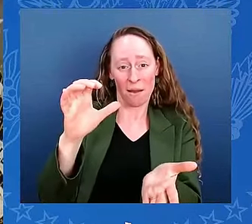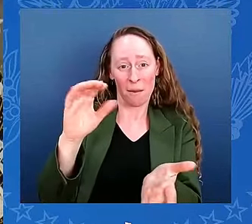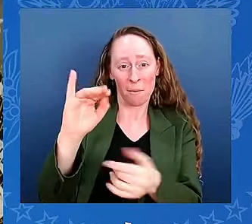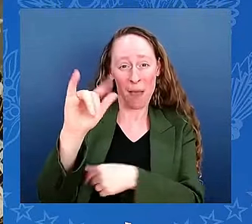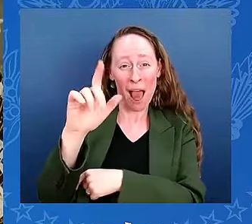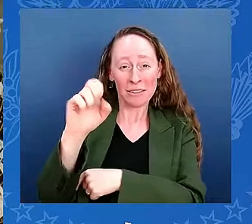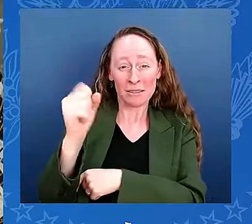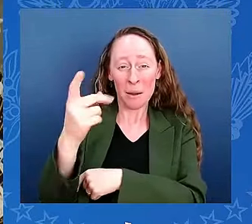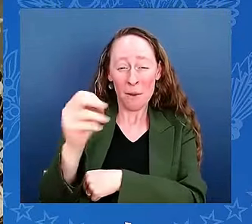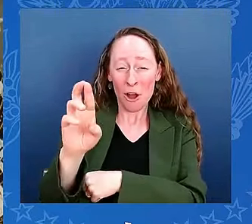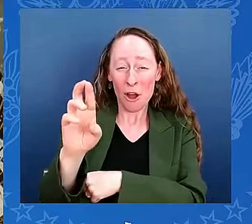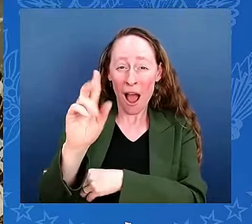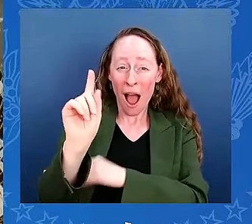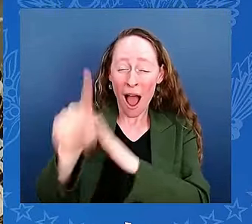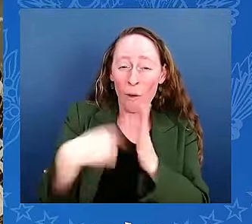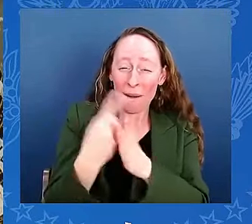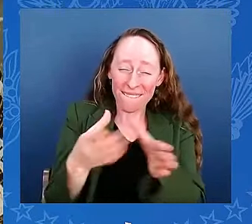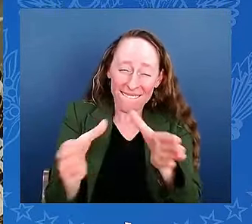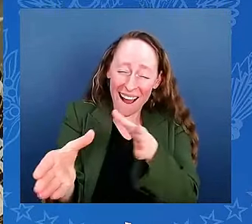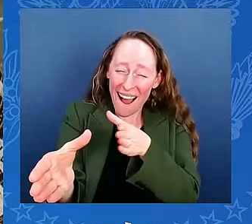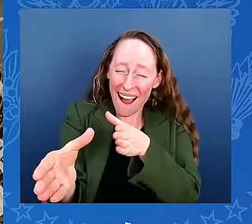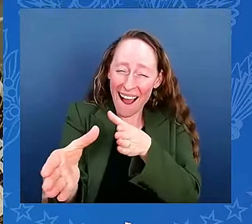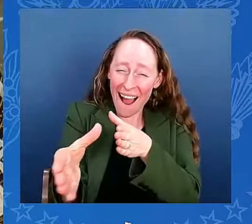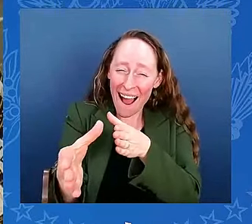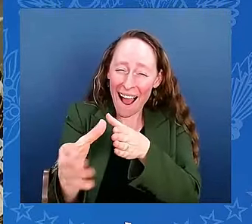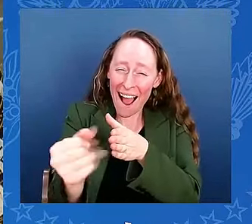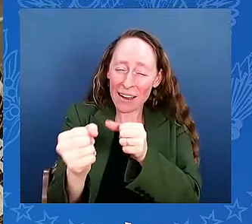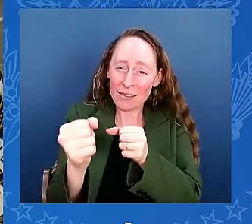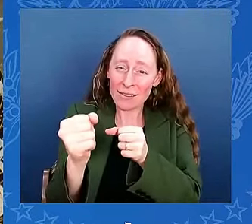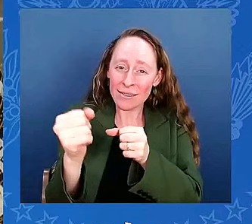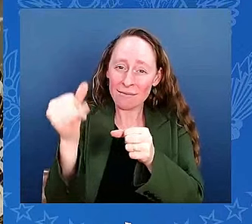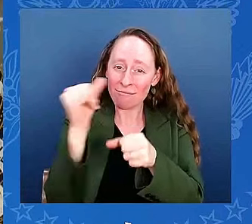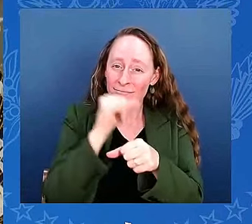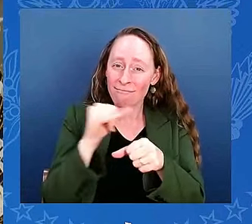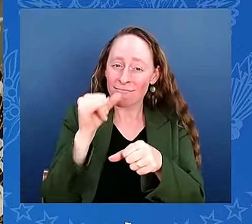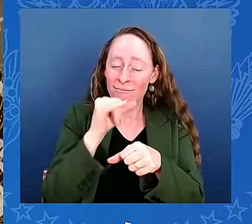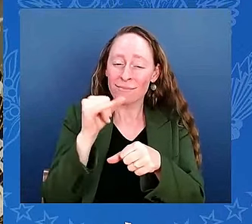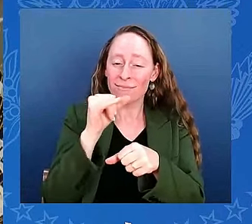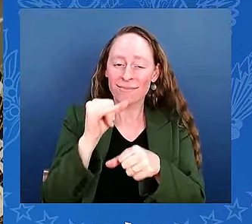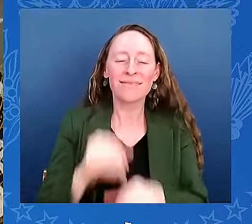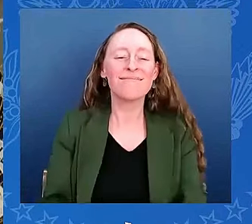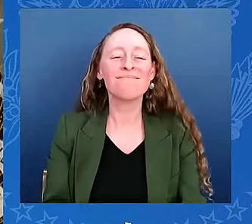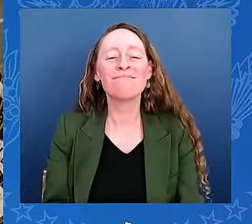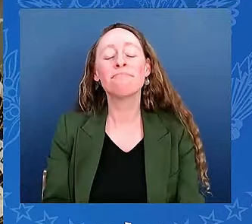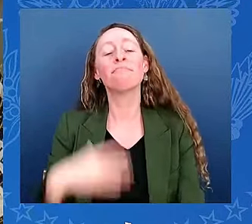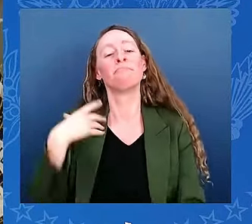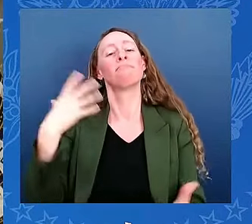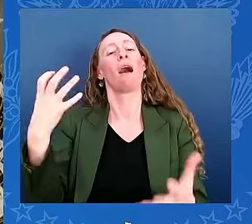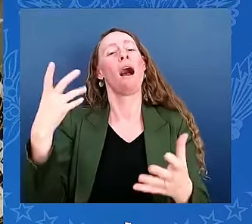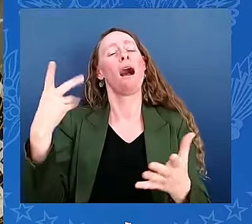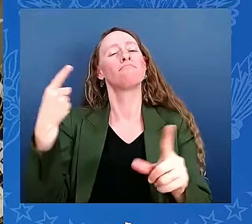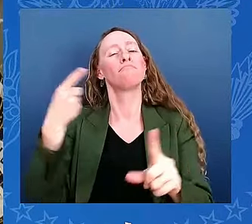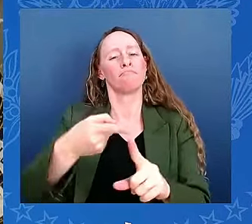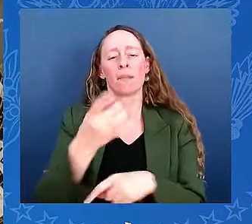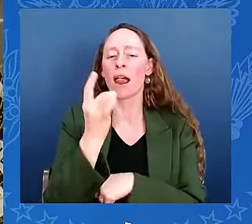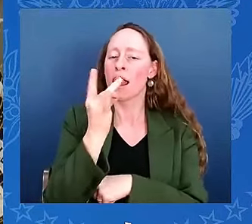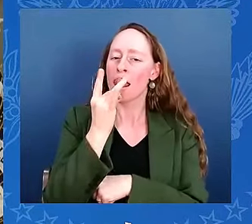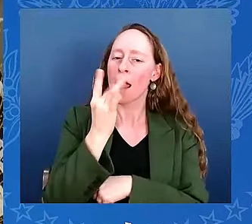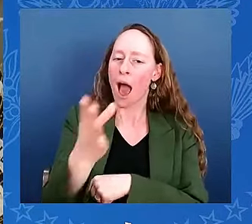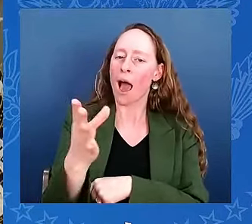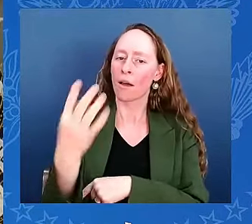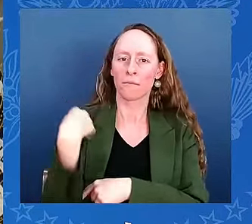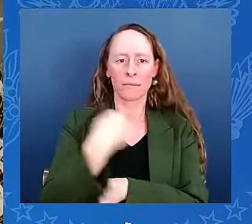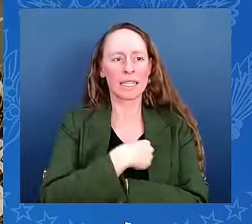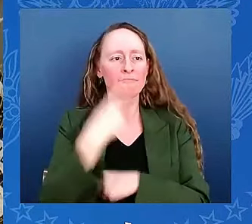a little something about light. Because she observes 16 sunrises and sunsets each day. Ladies and